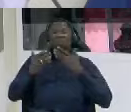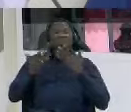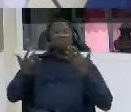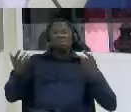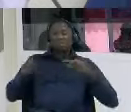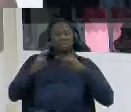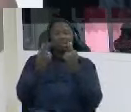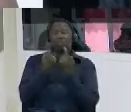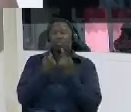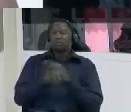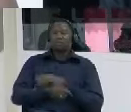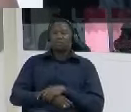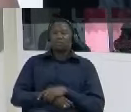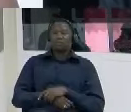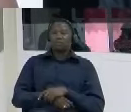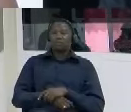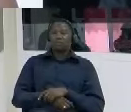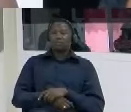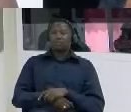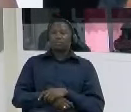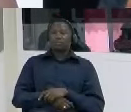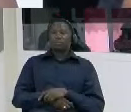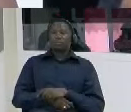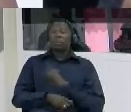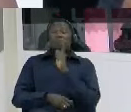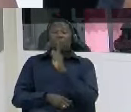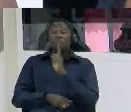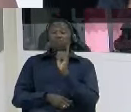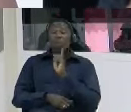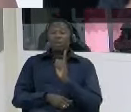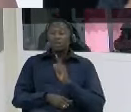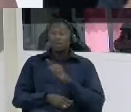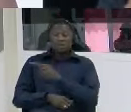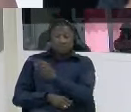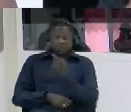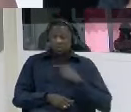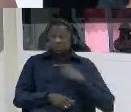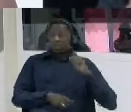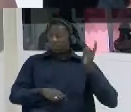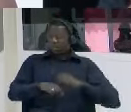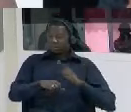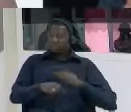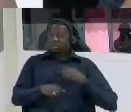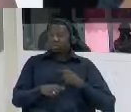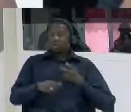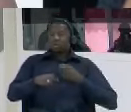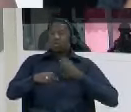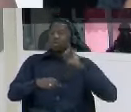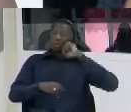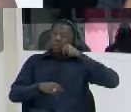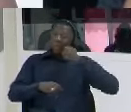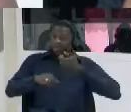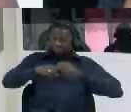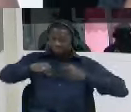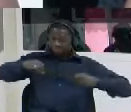but definitely what they were beating me was with this black pipe you had one